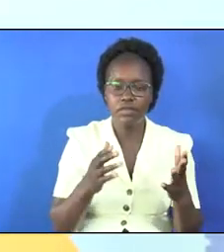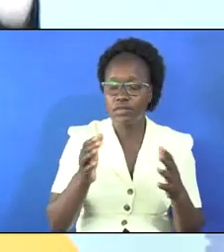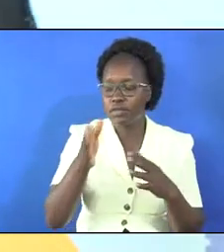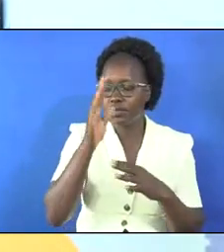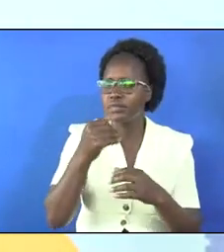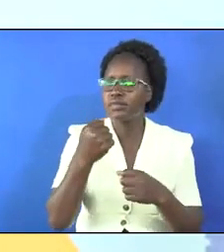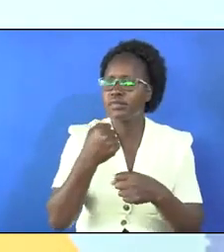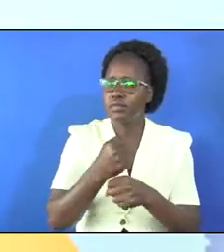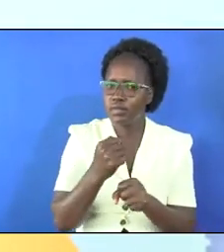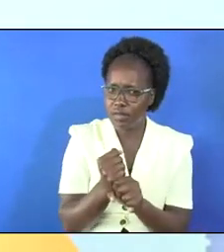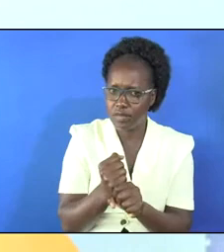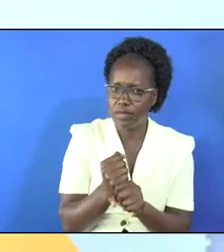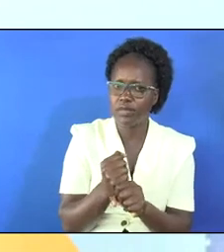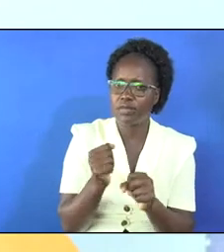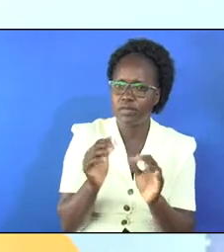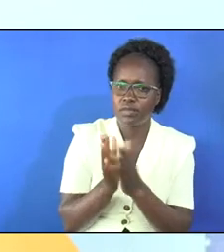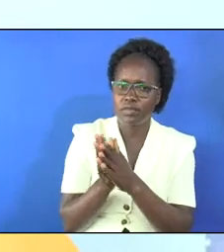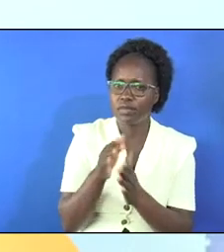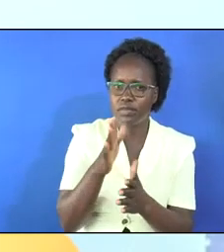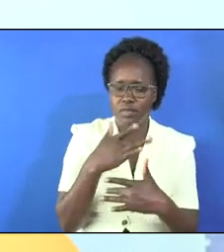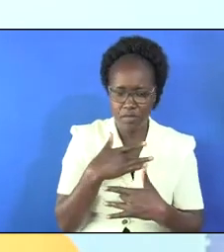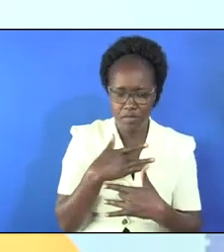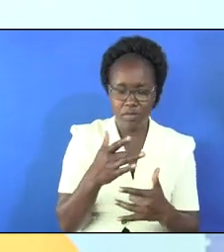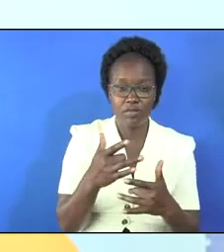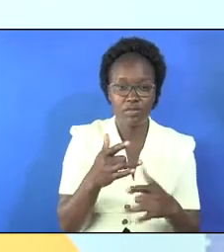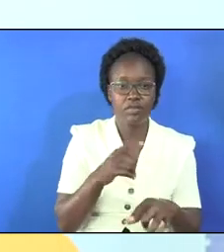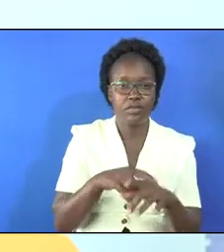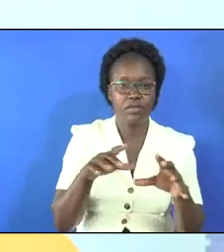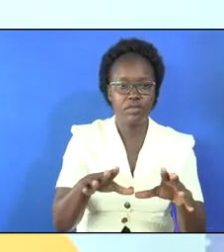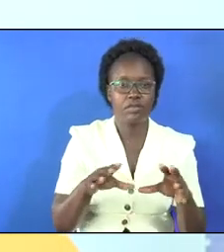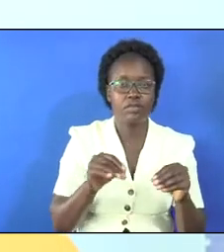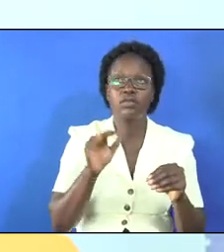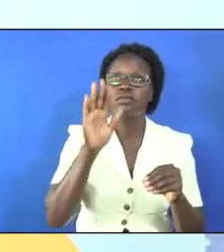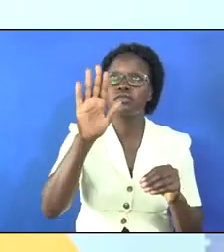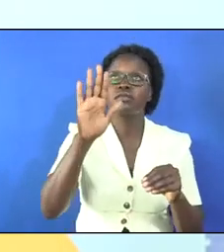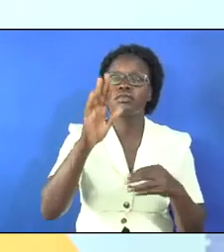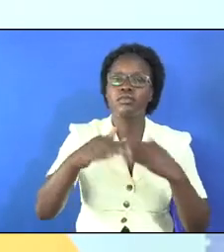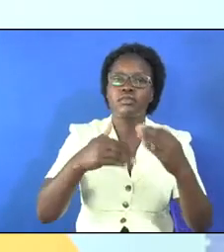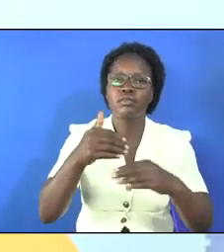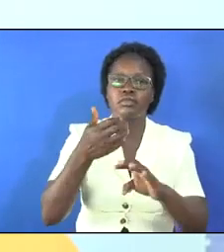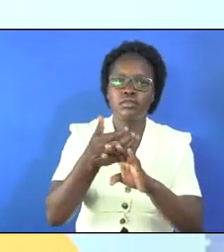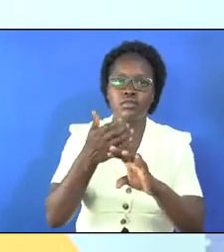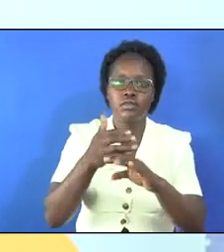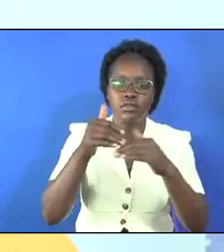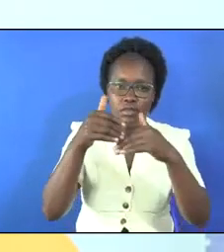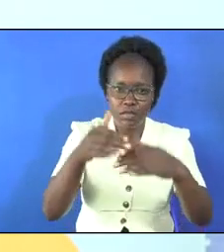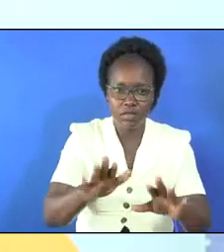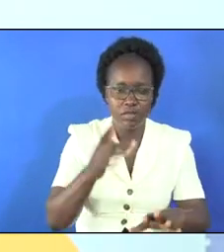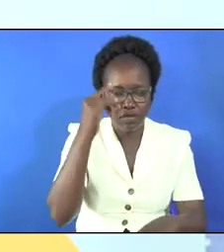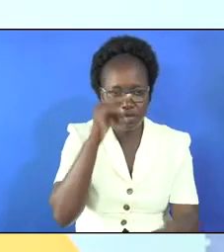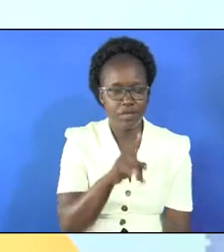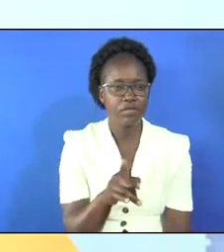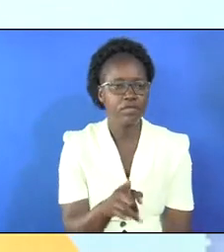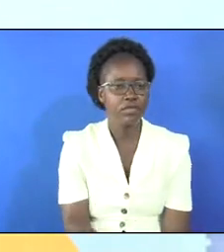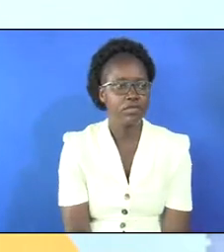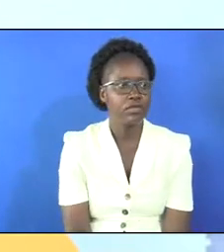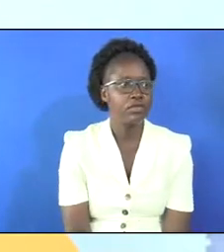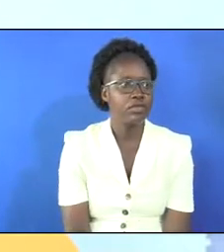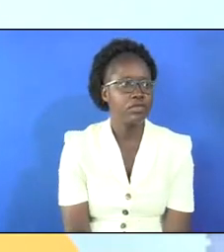always make your story very interesting when you accept him to roll the stones away away for you